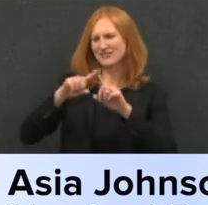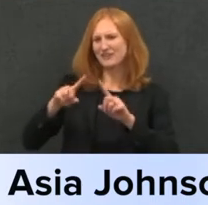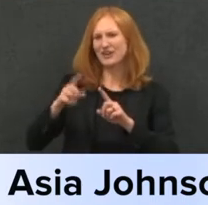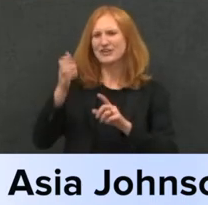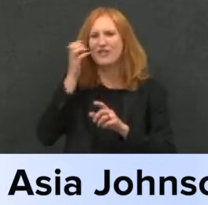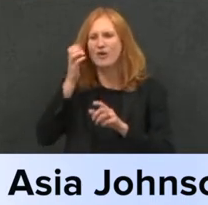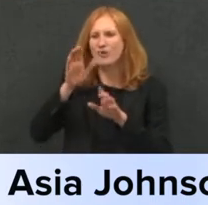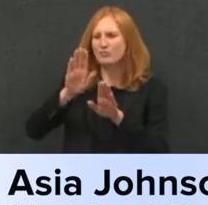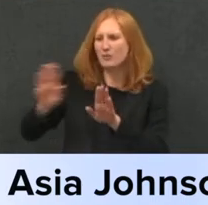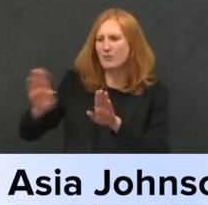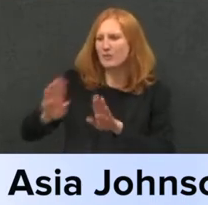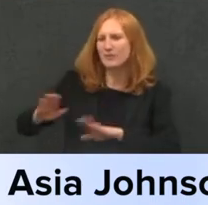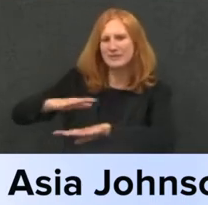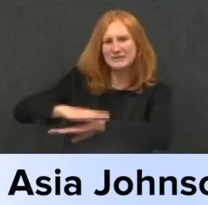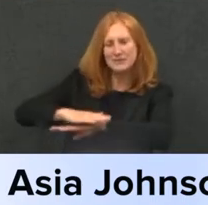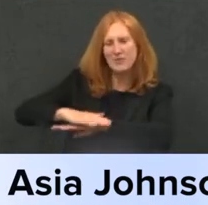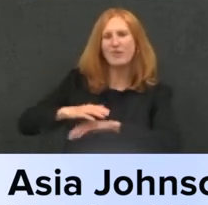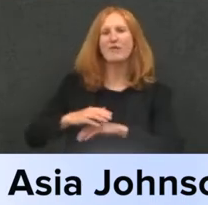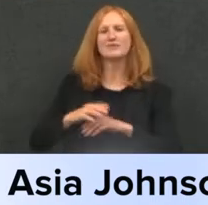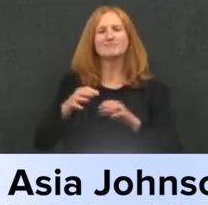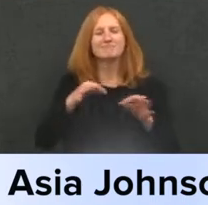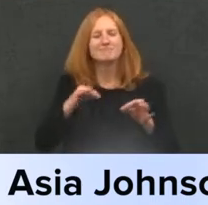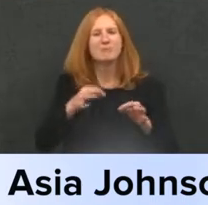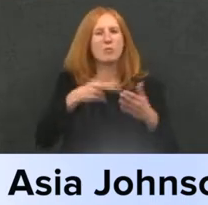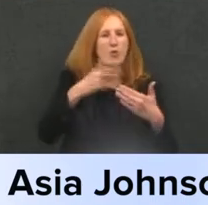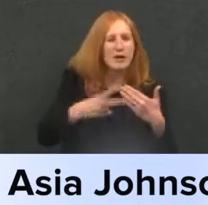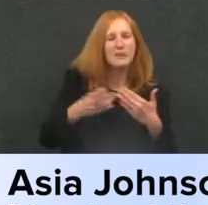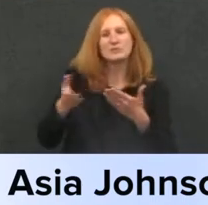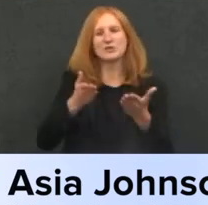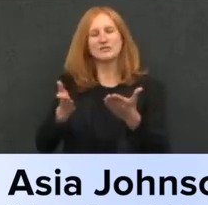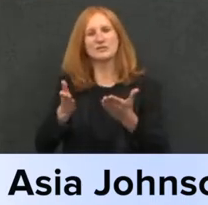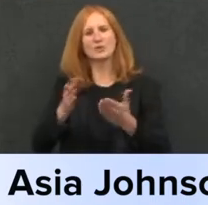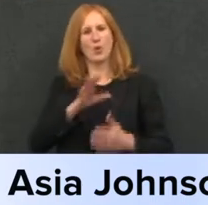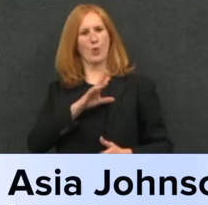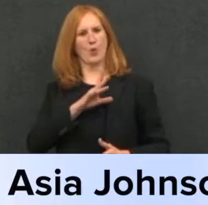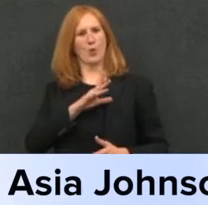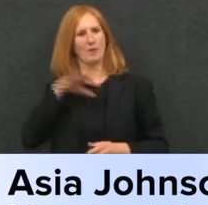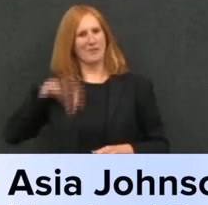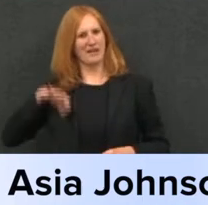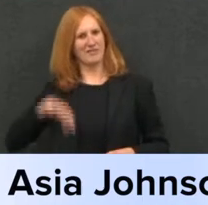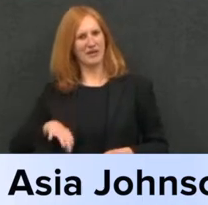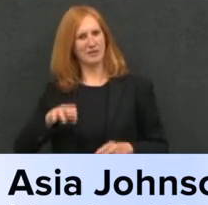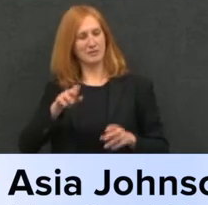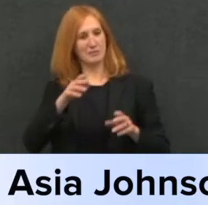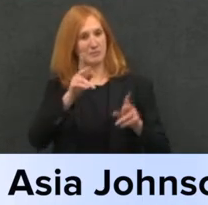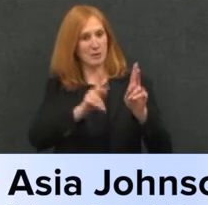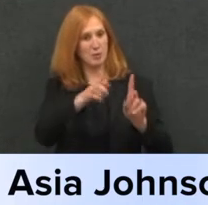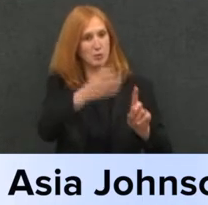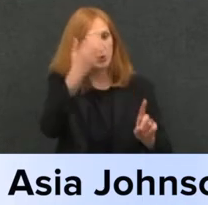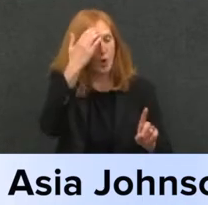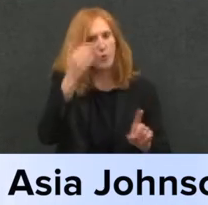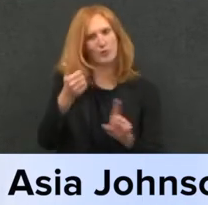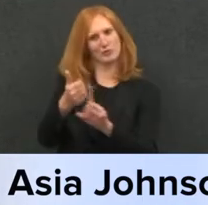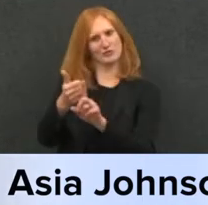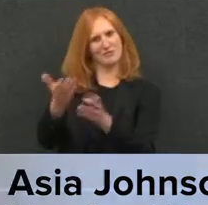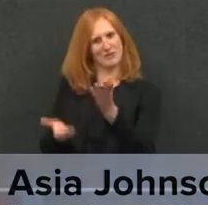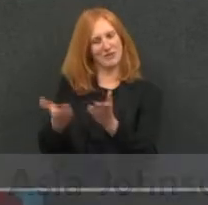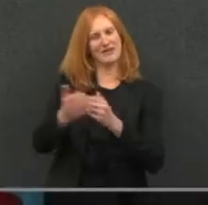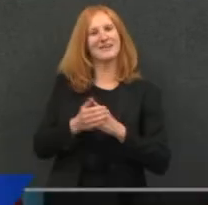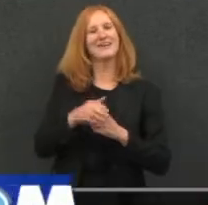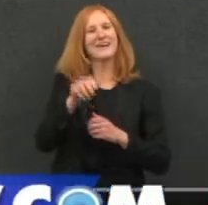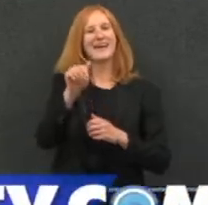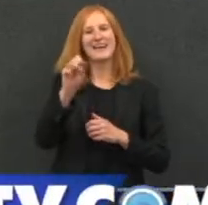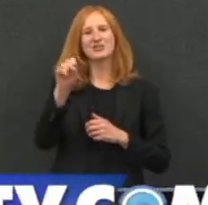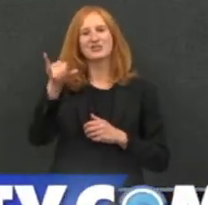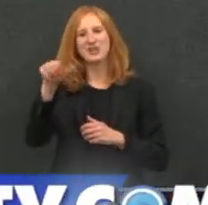and we're talking about a program, and we're talking about services that might be very handy for someone you know or for you watching right now. So, Asia,